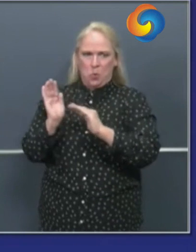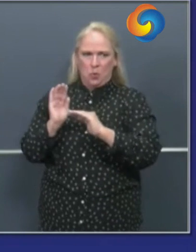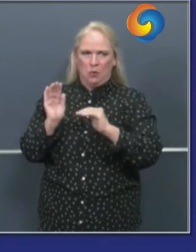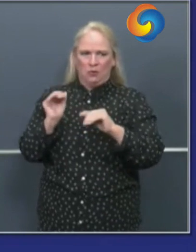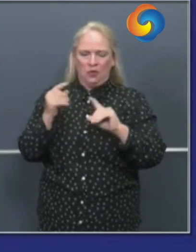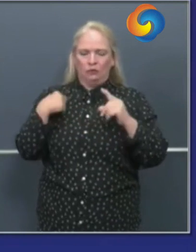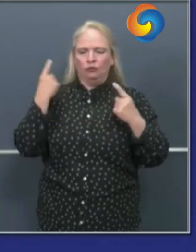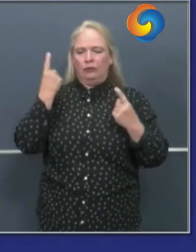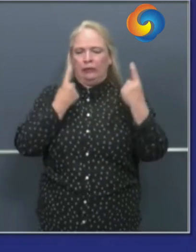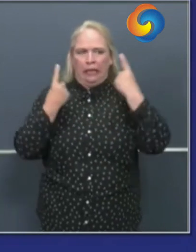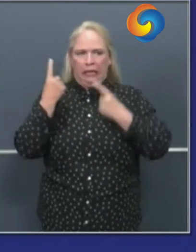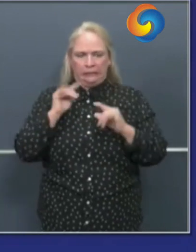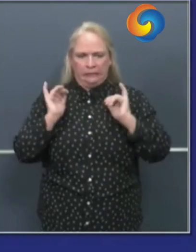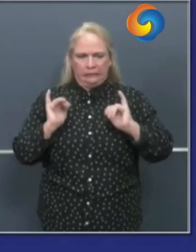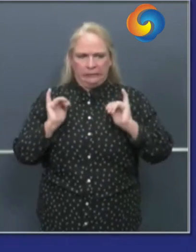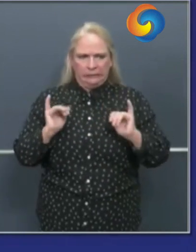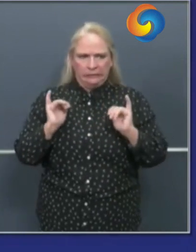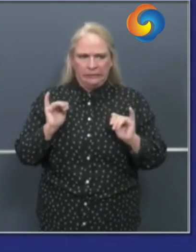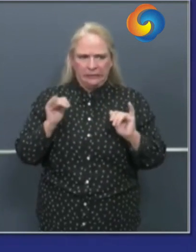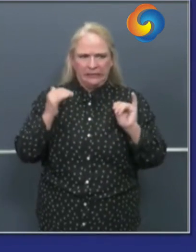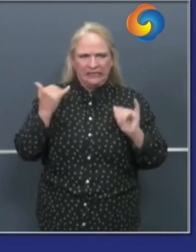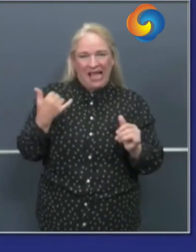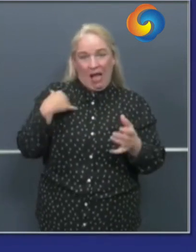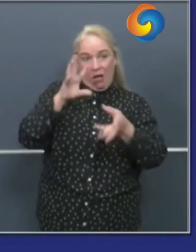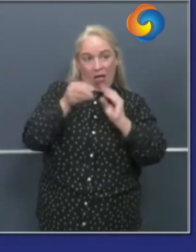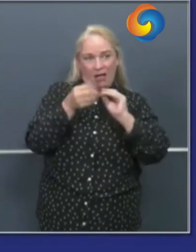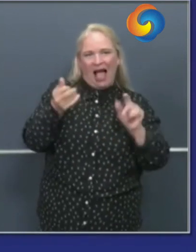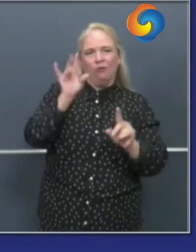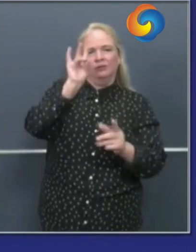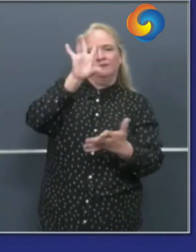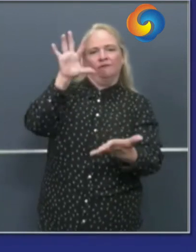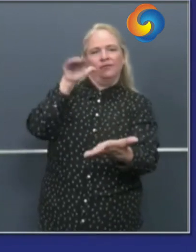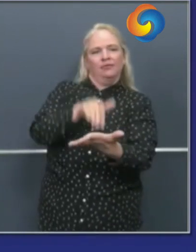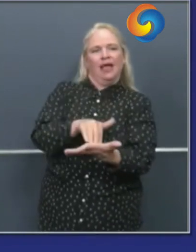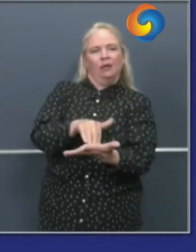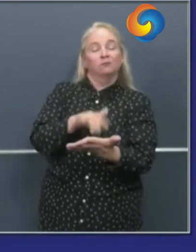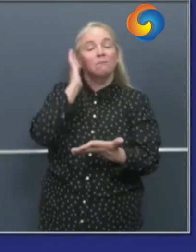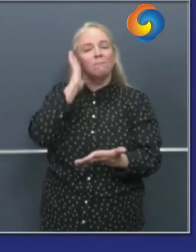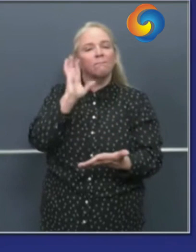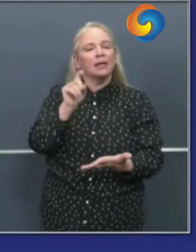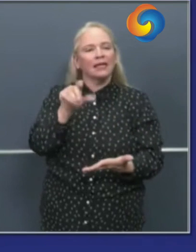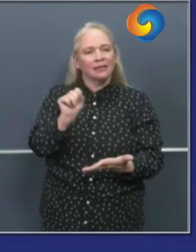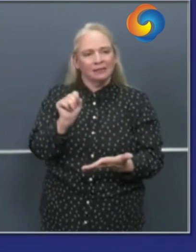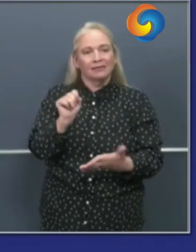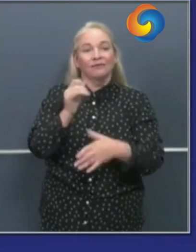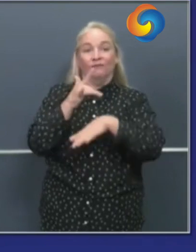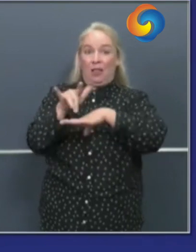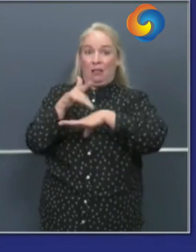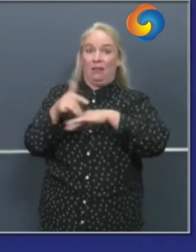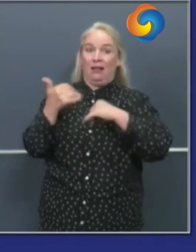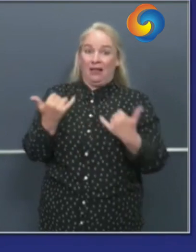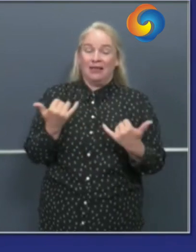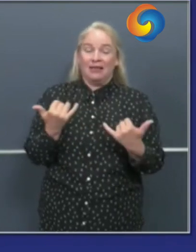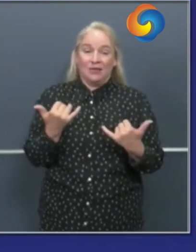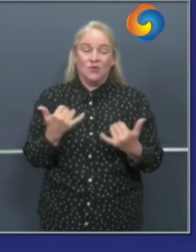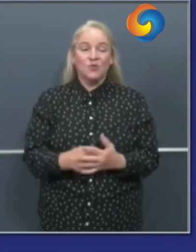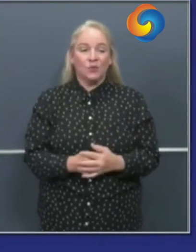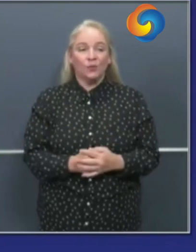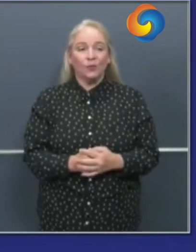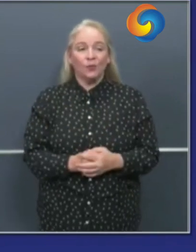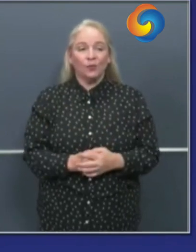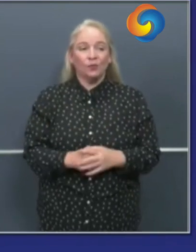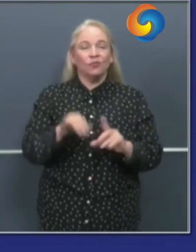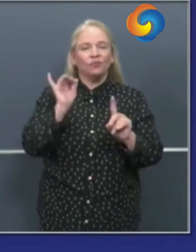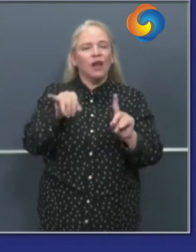the 75 000 hospital capacity number that so often i promoted as a baseline of